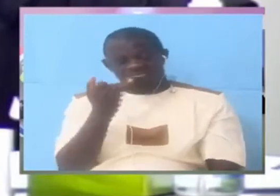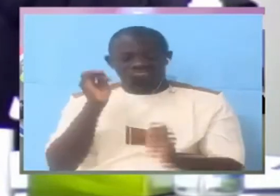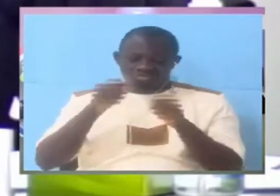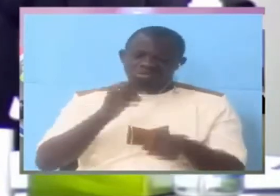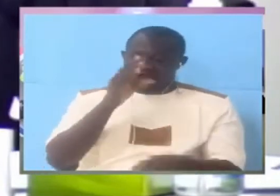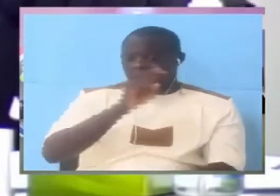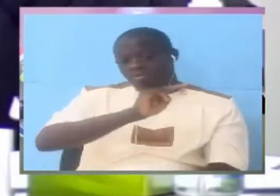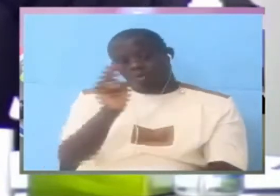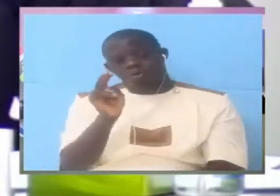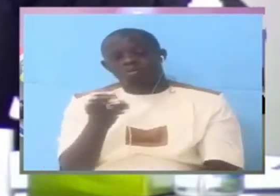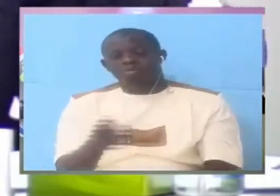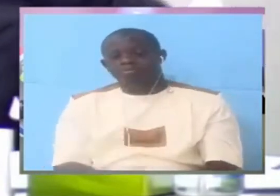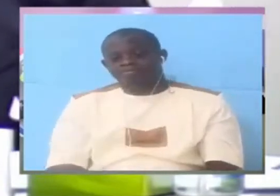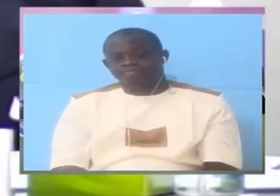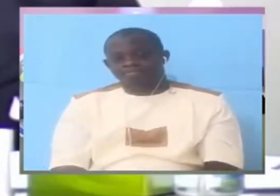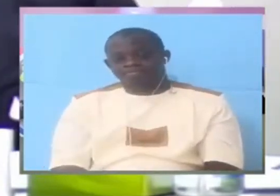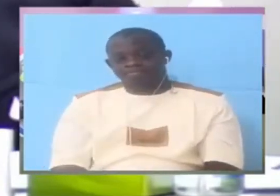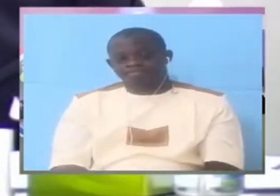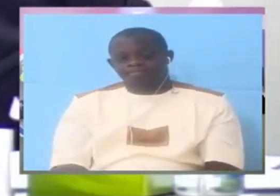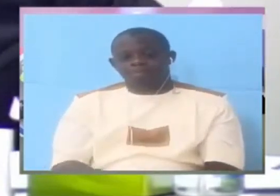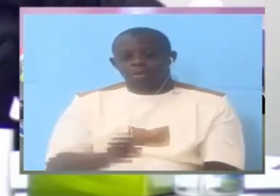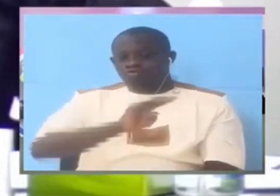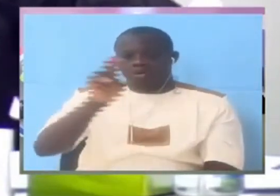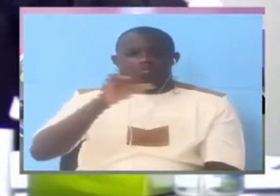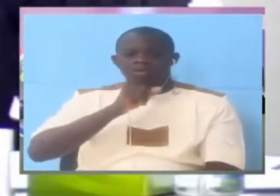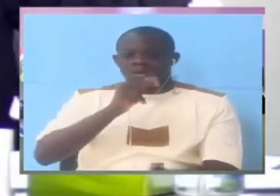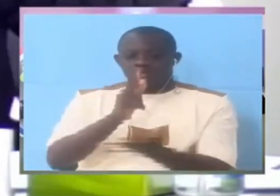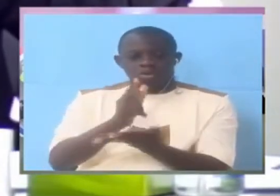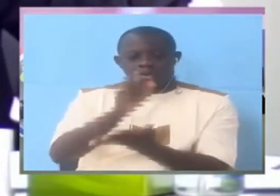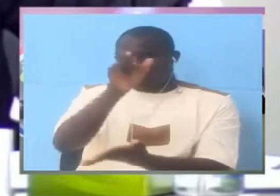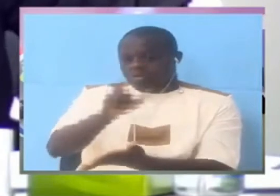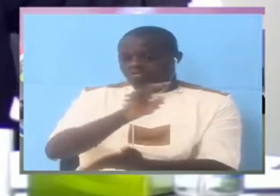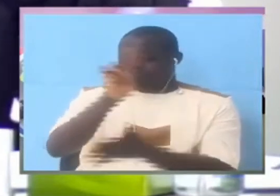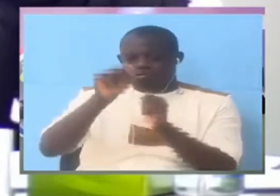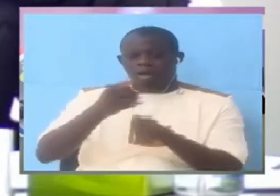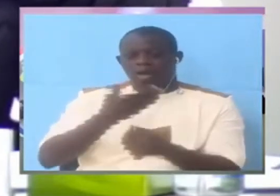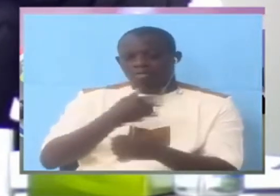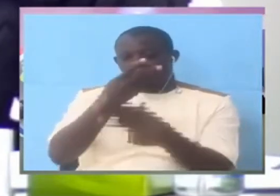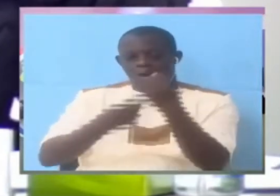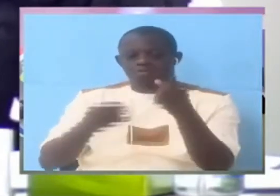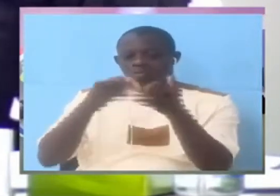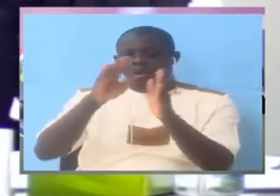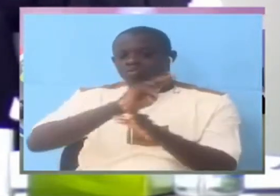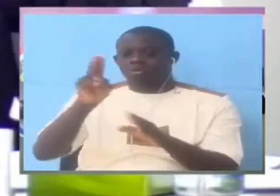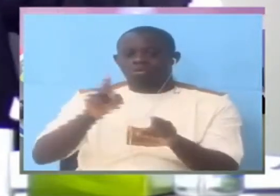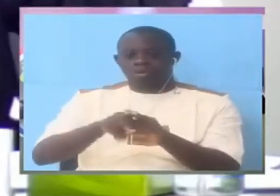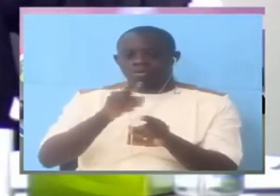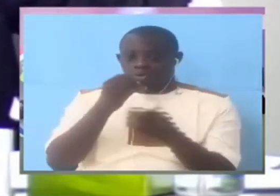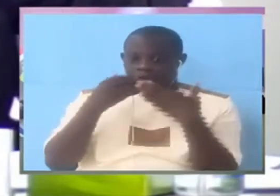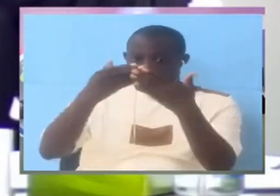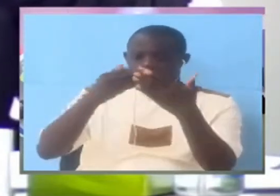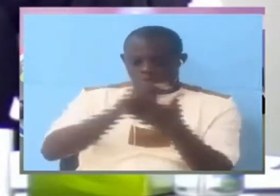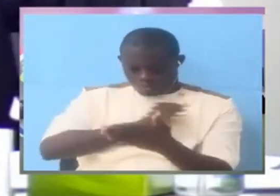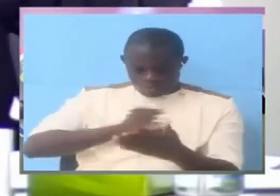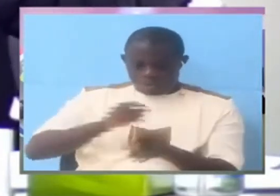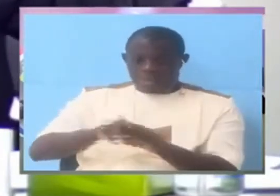Well, you told my reason. No, no, Mr. Witness, you cannot have it both ways. You told us that this was an operation by counter-experience.